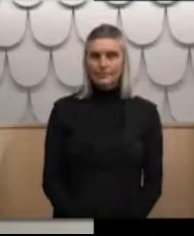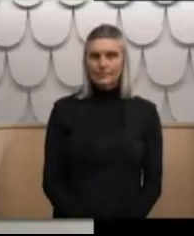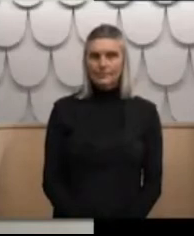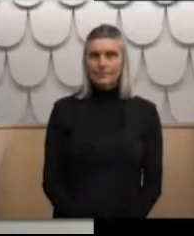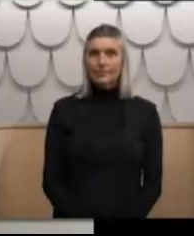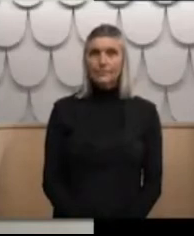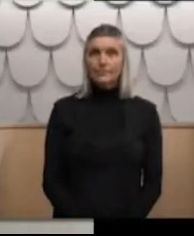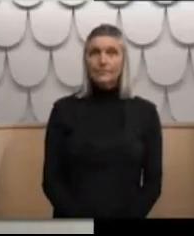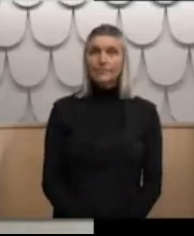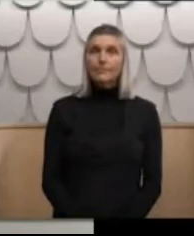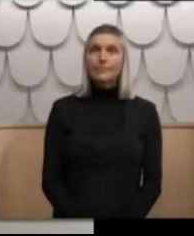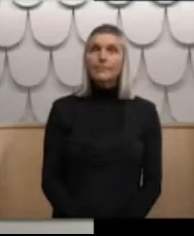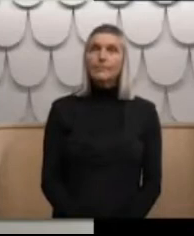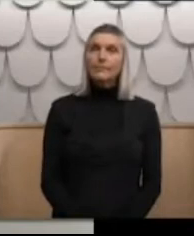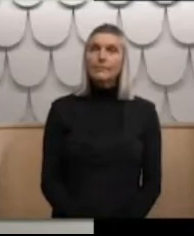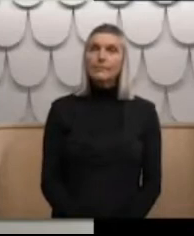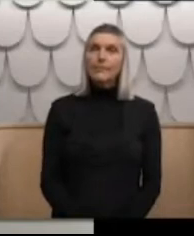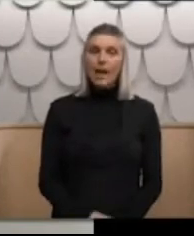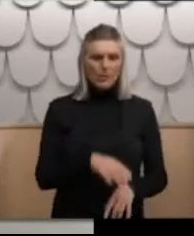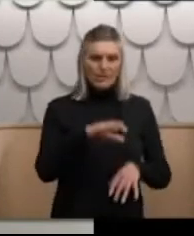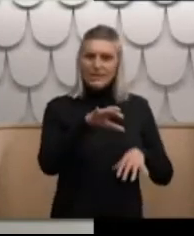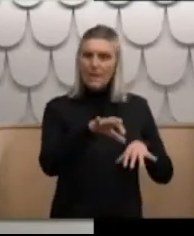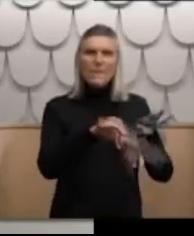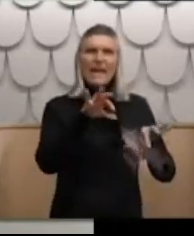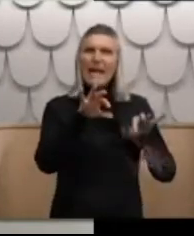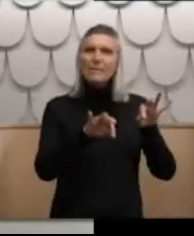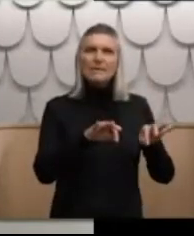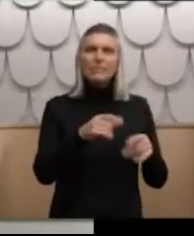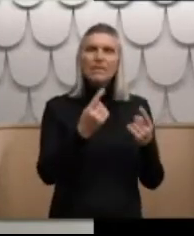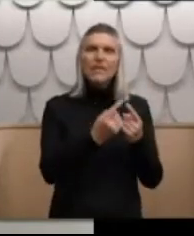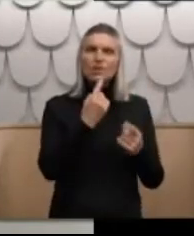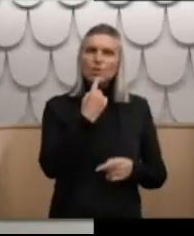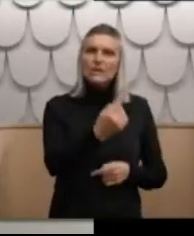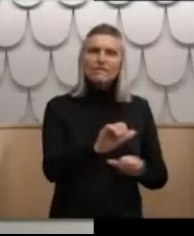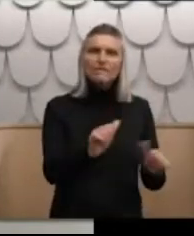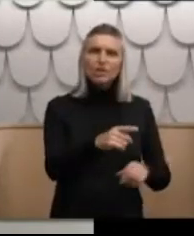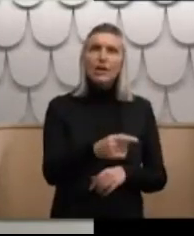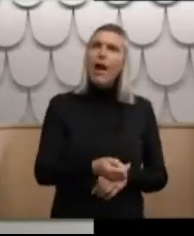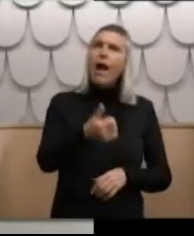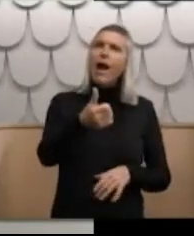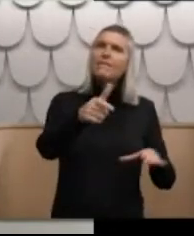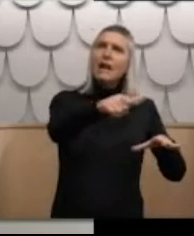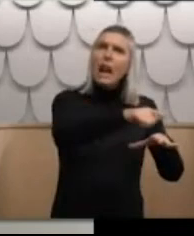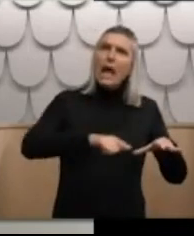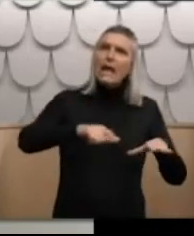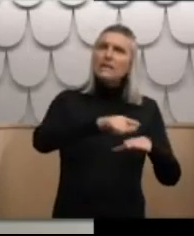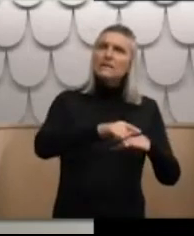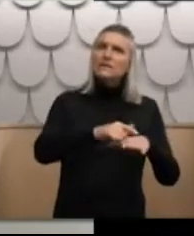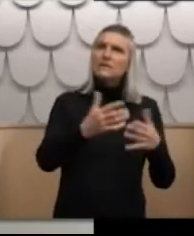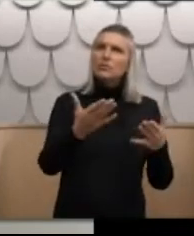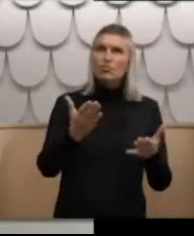picking out some of the things that you said that you know after Lake Ellis a road of loneliness